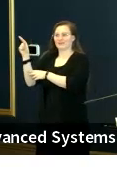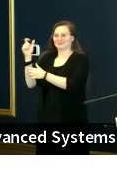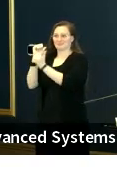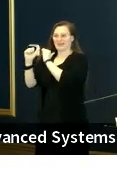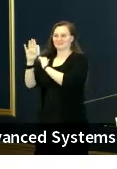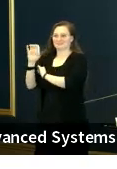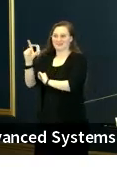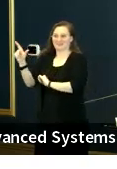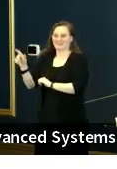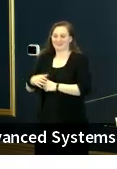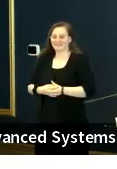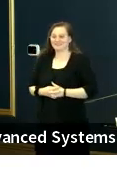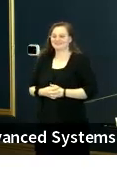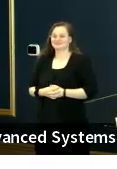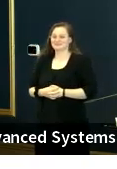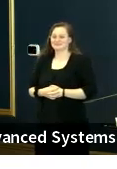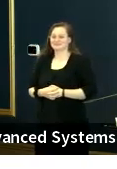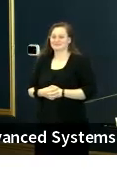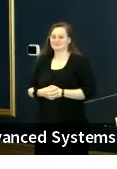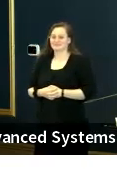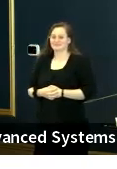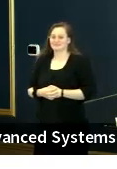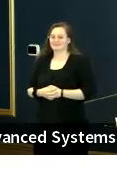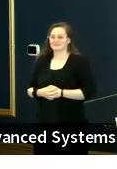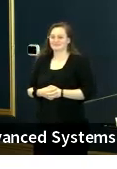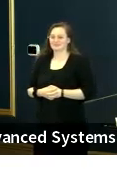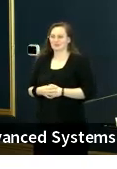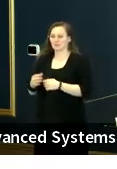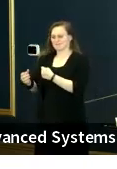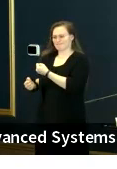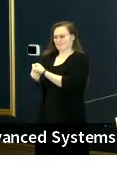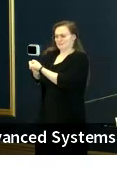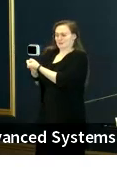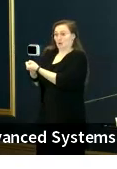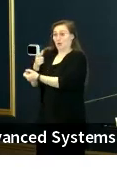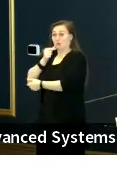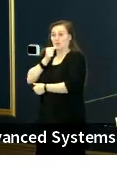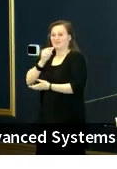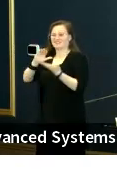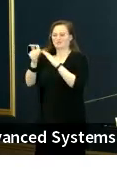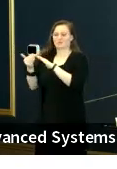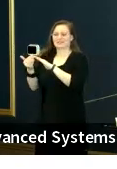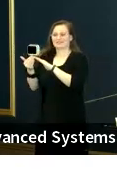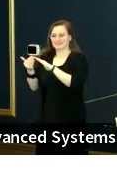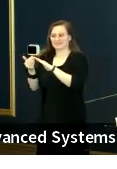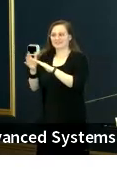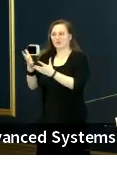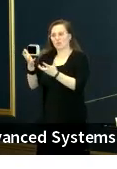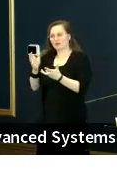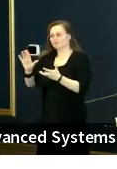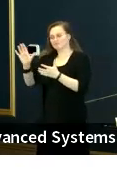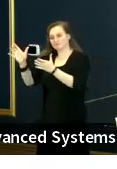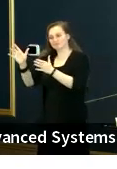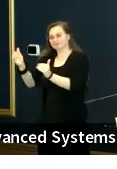I know that that very much was driven by community, making sure that their voice was heard.